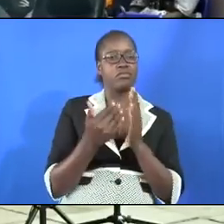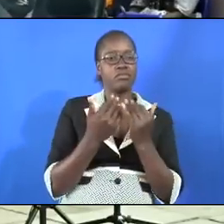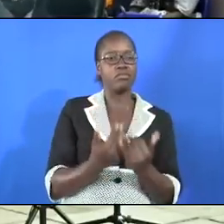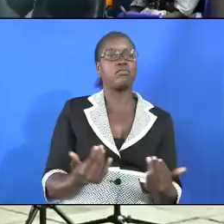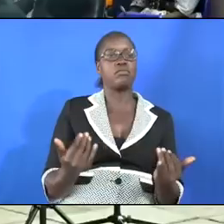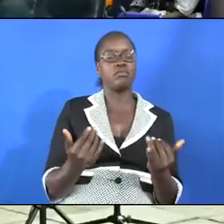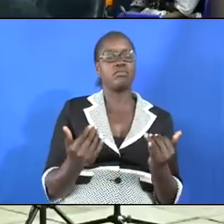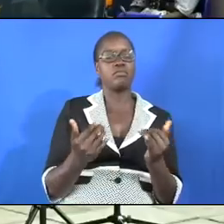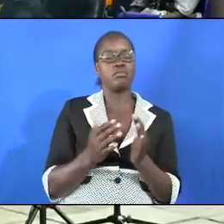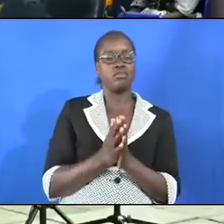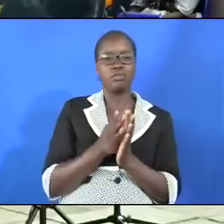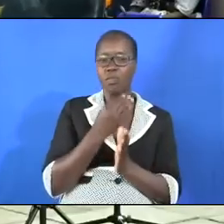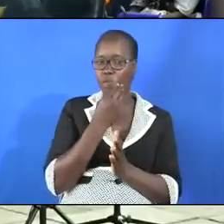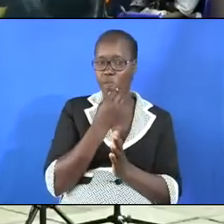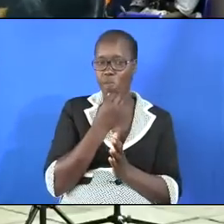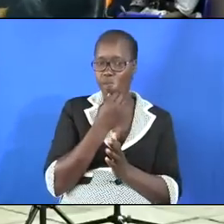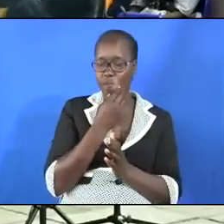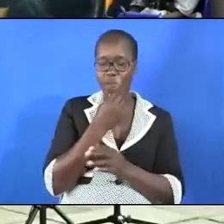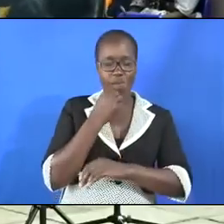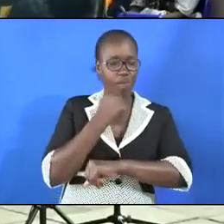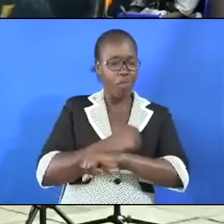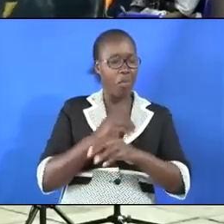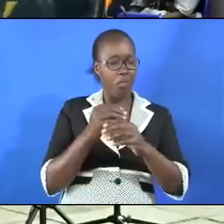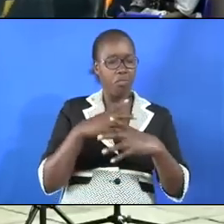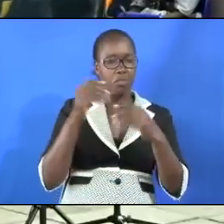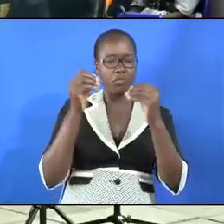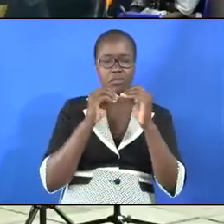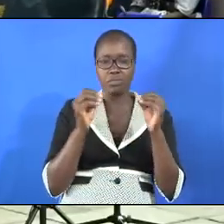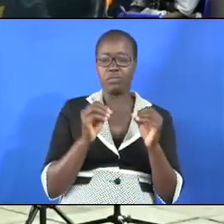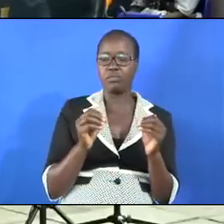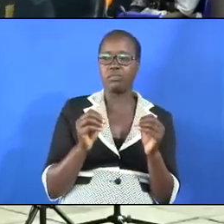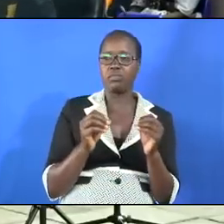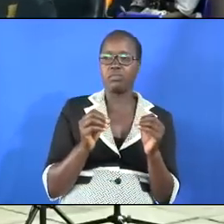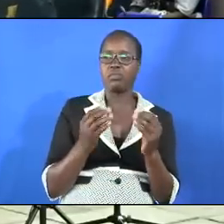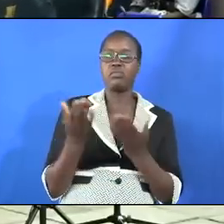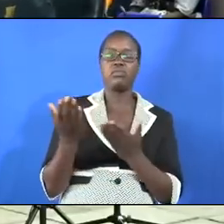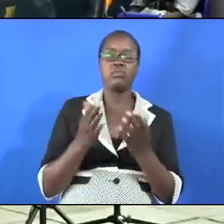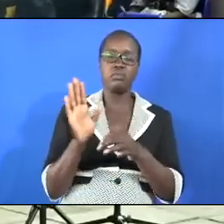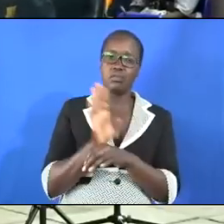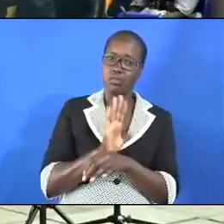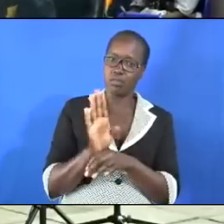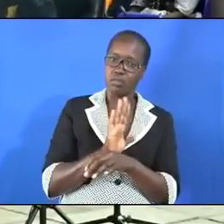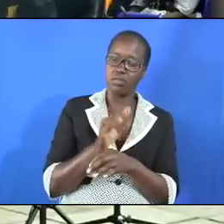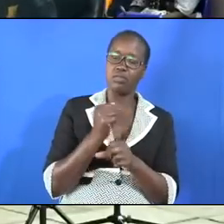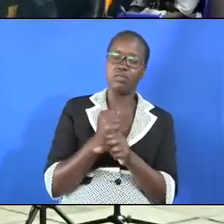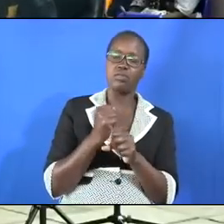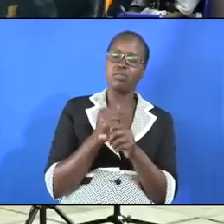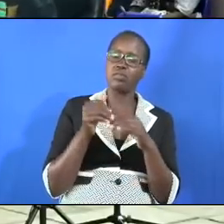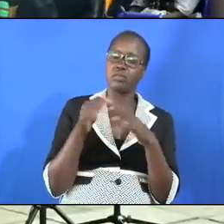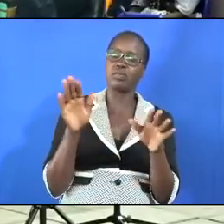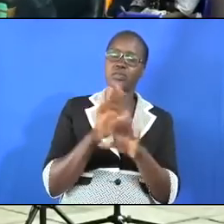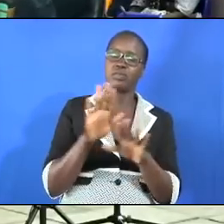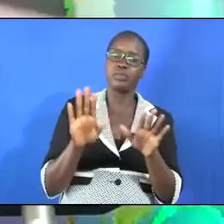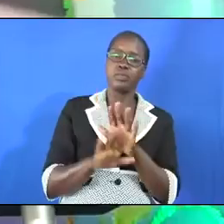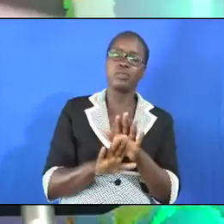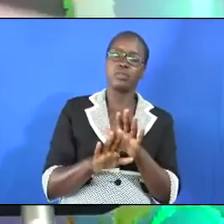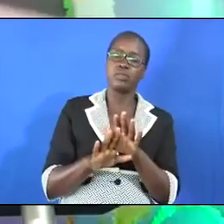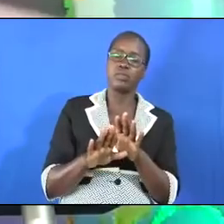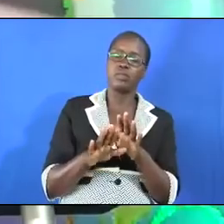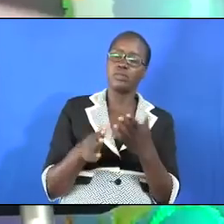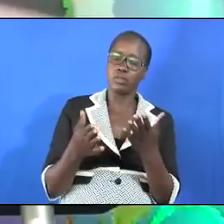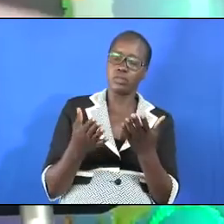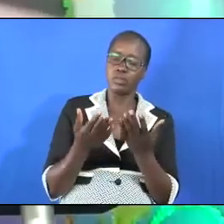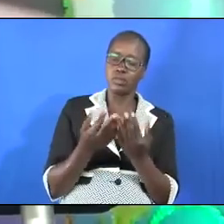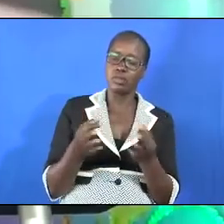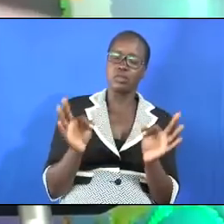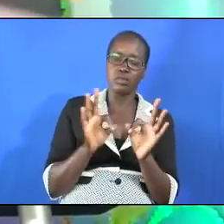Instead of being she was serving she had lost everything that is decidable to anyone.